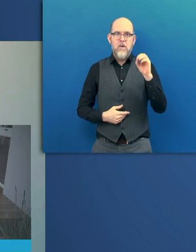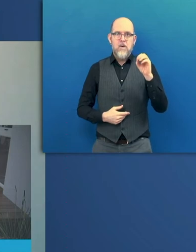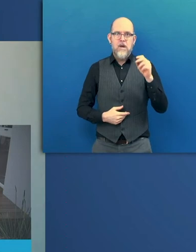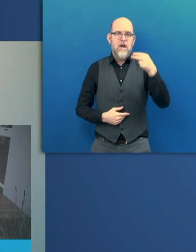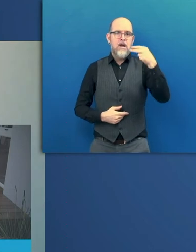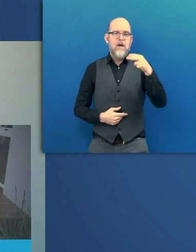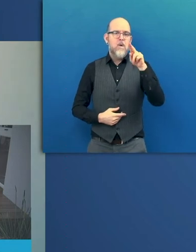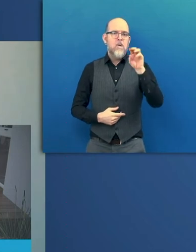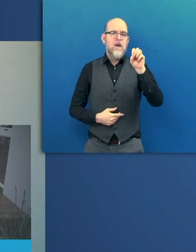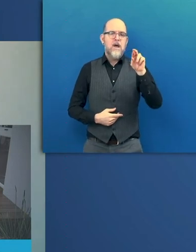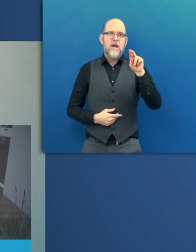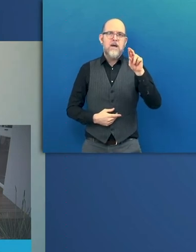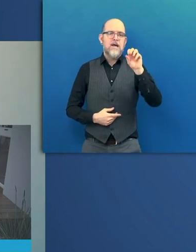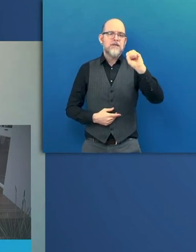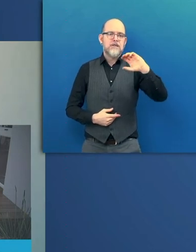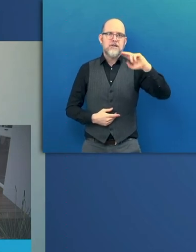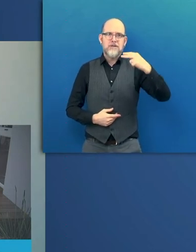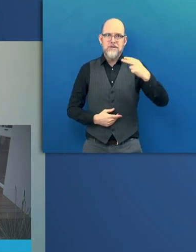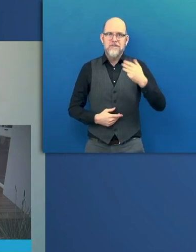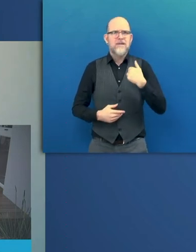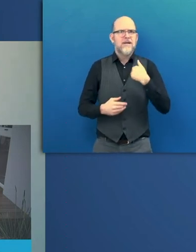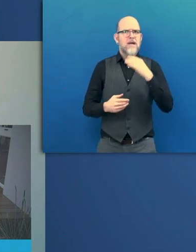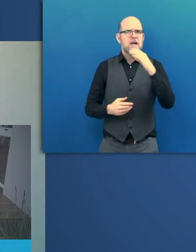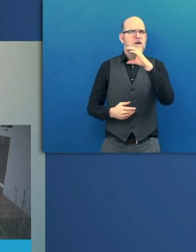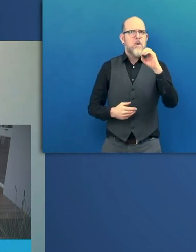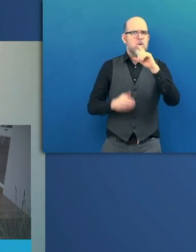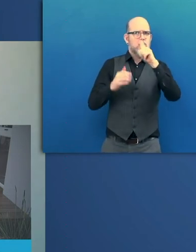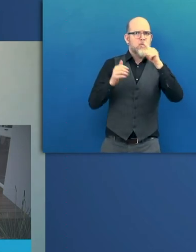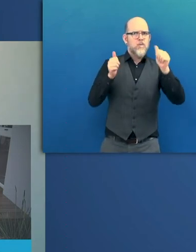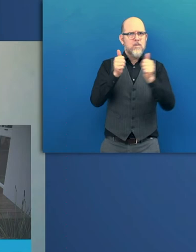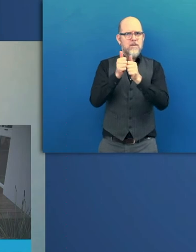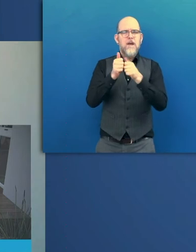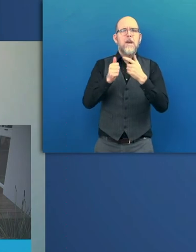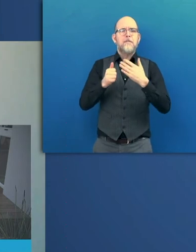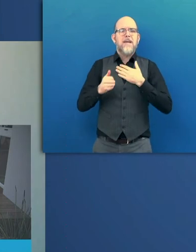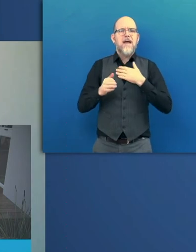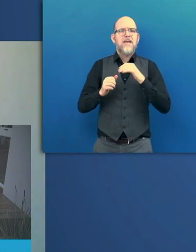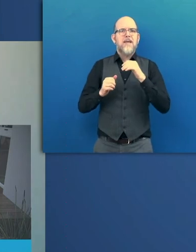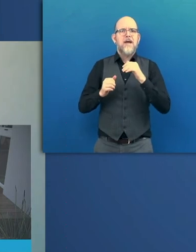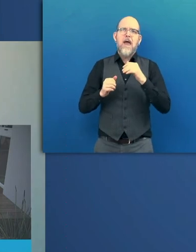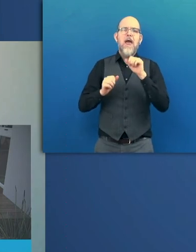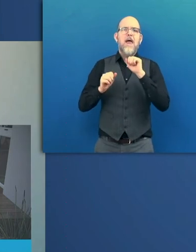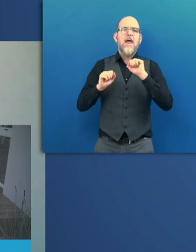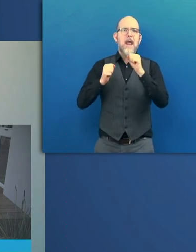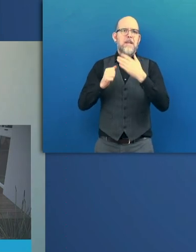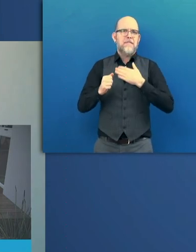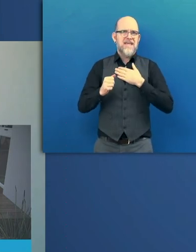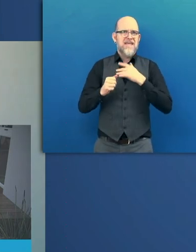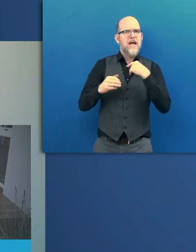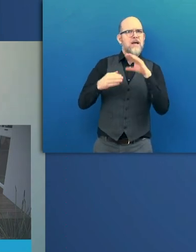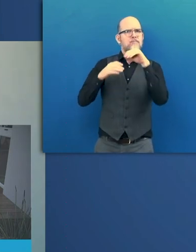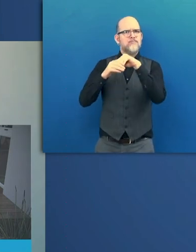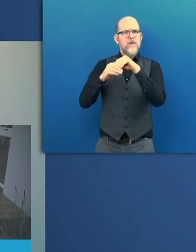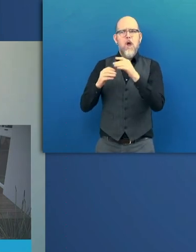and I am the co-CIO of the Enable.me Foundation. I am responsible for the sourcing and the development of the technology making